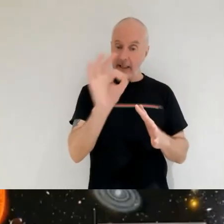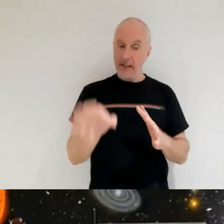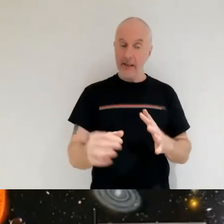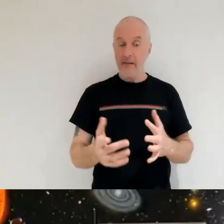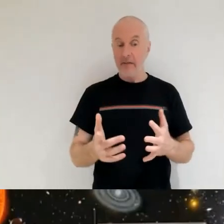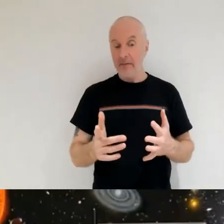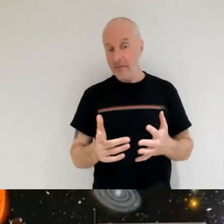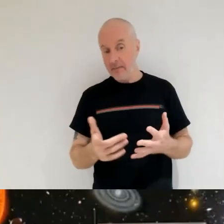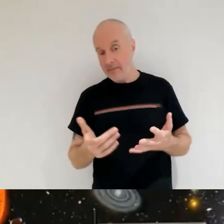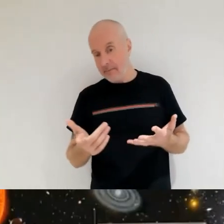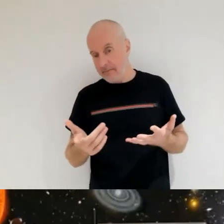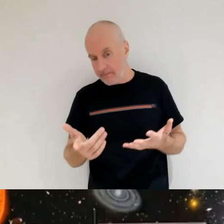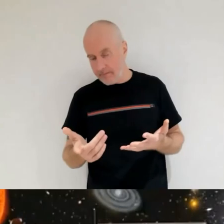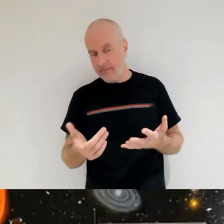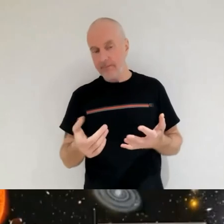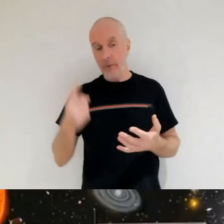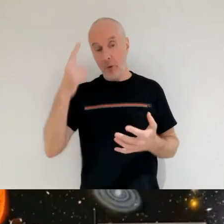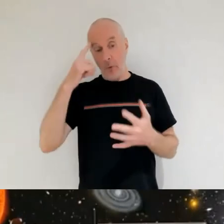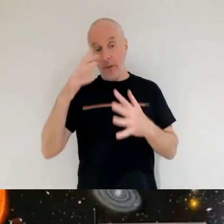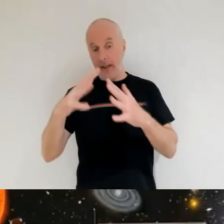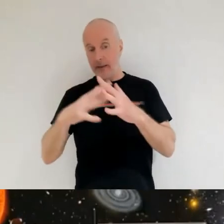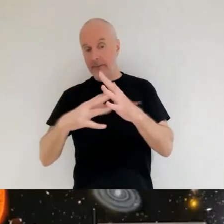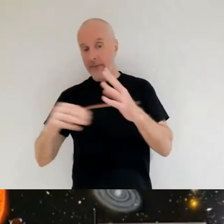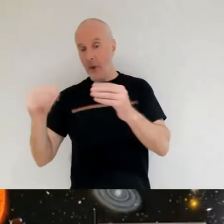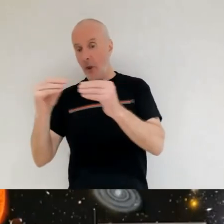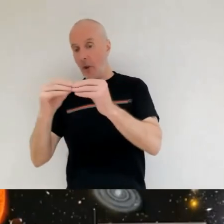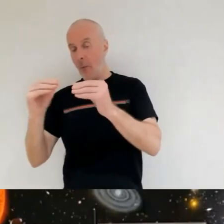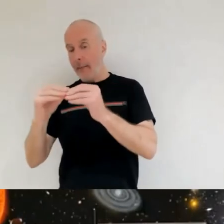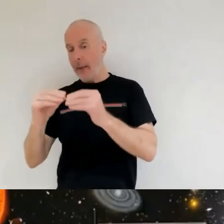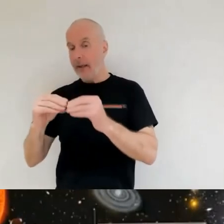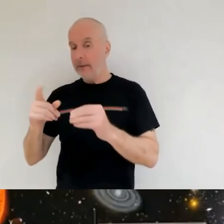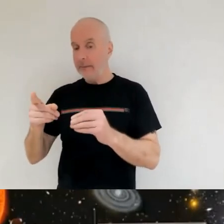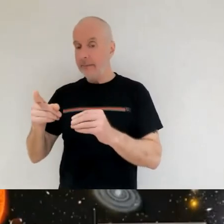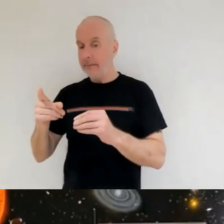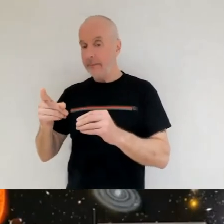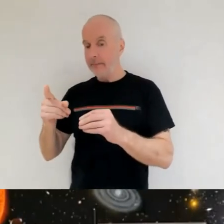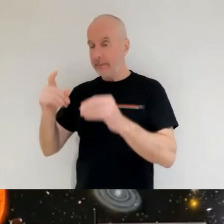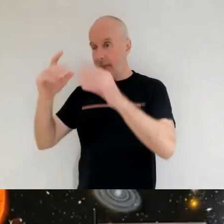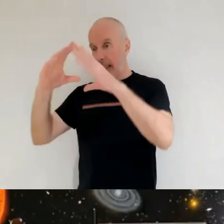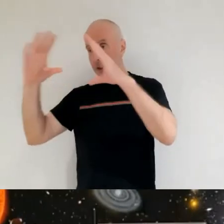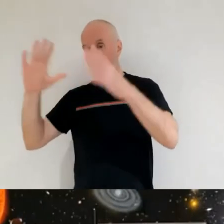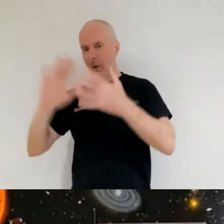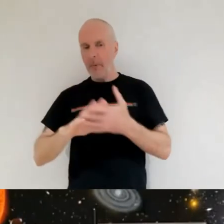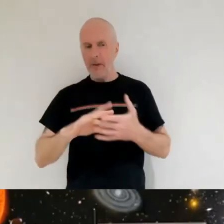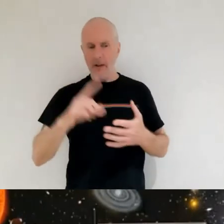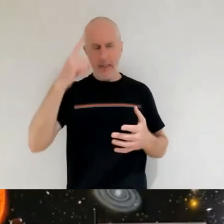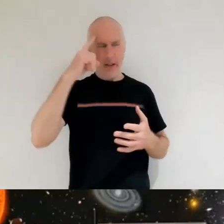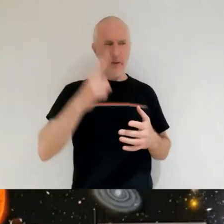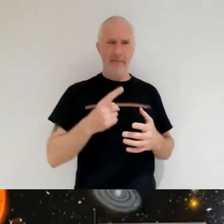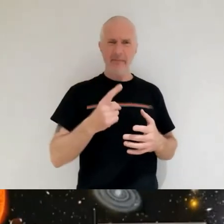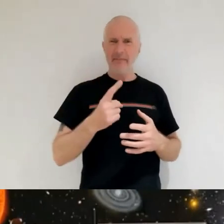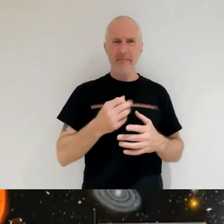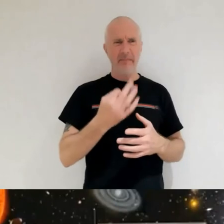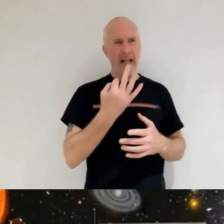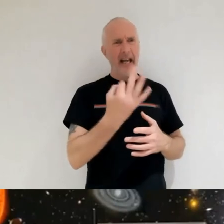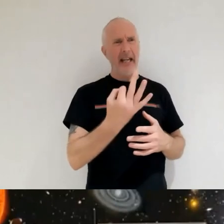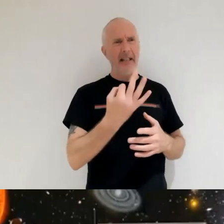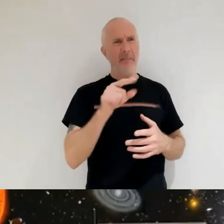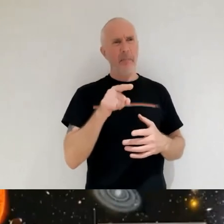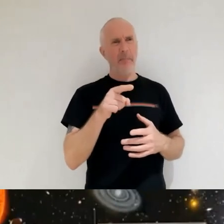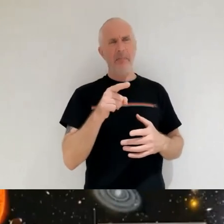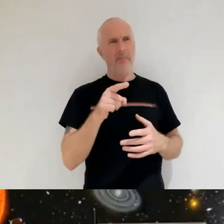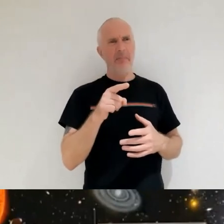extent would you say that the web telescope currently justifies its cost so i think you mentioned was it about eight billion um